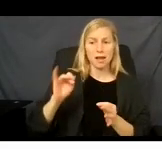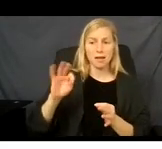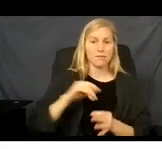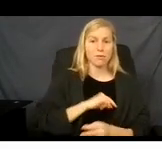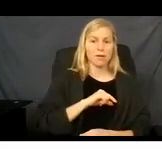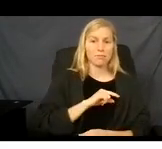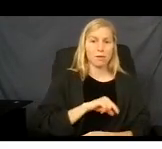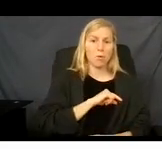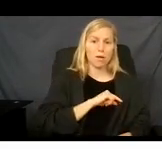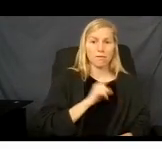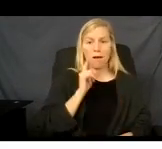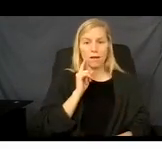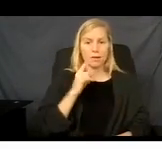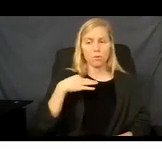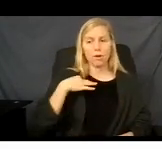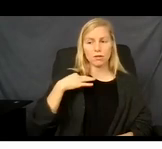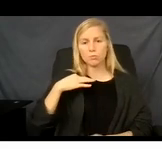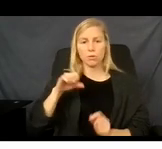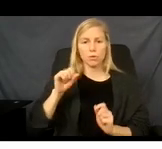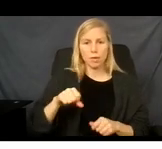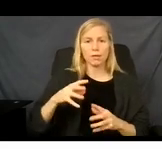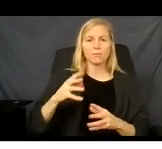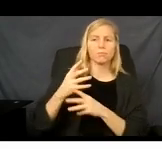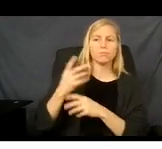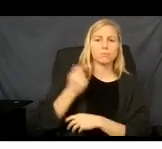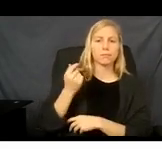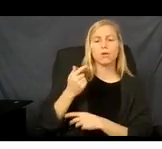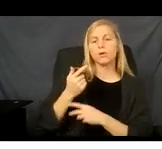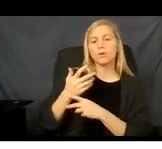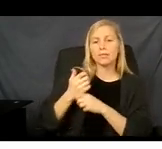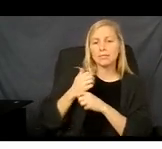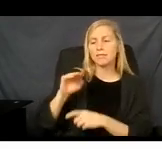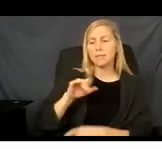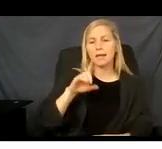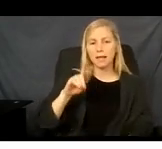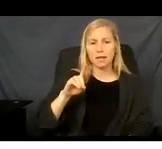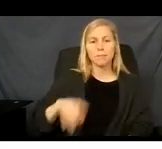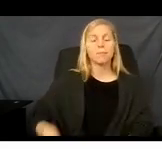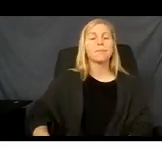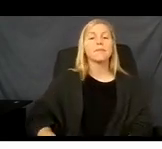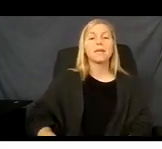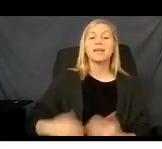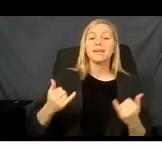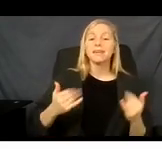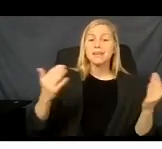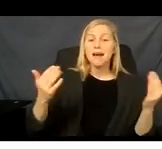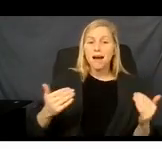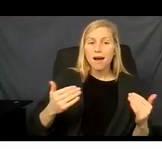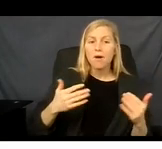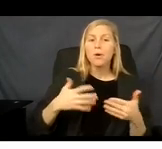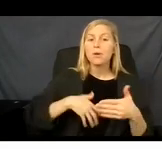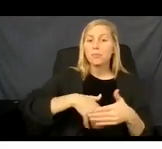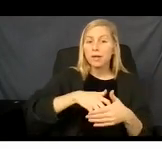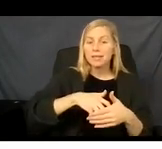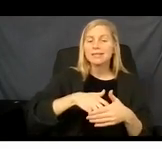Okay, and then we come to Medicaid and pregnancy and newborns.